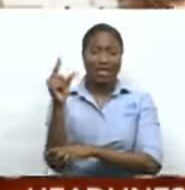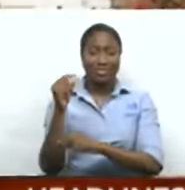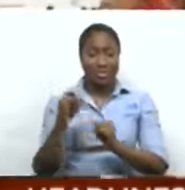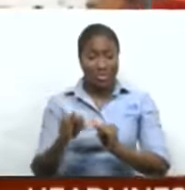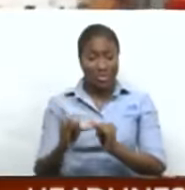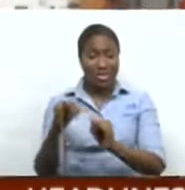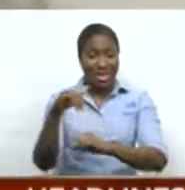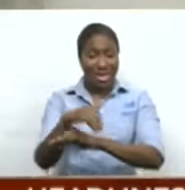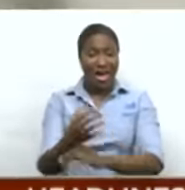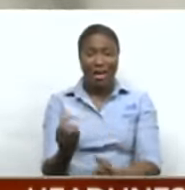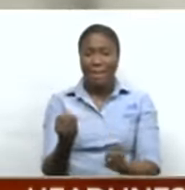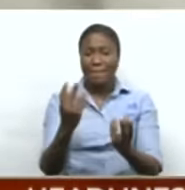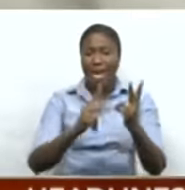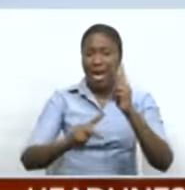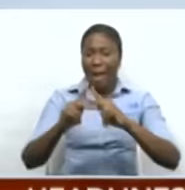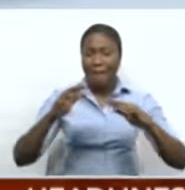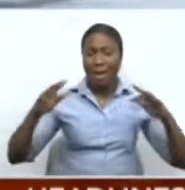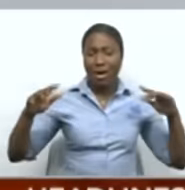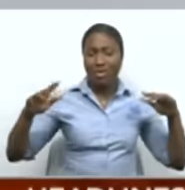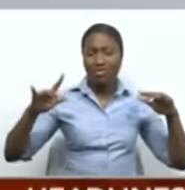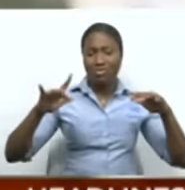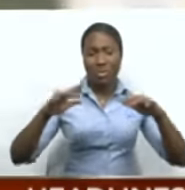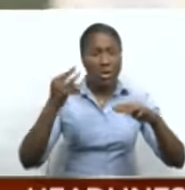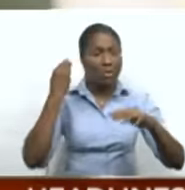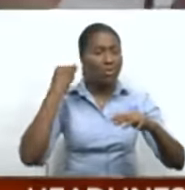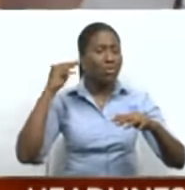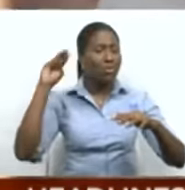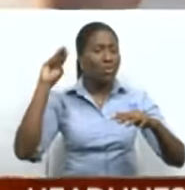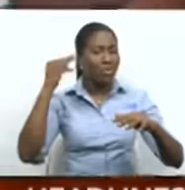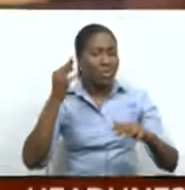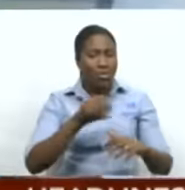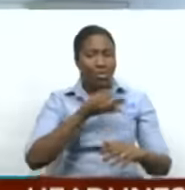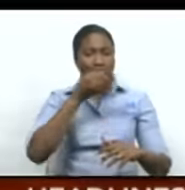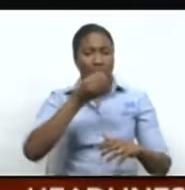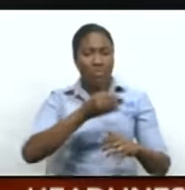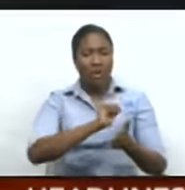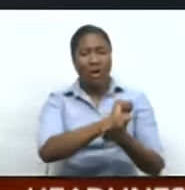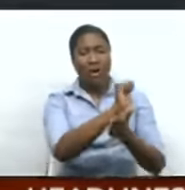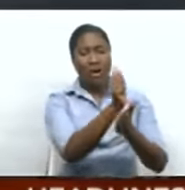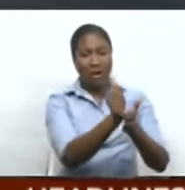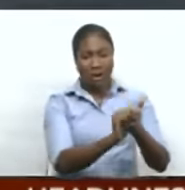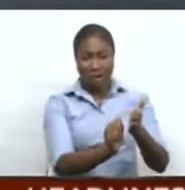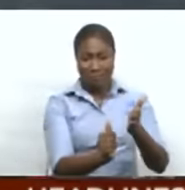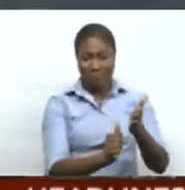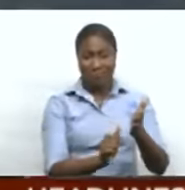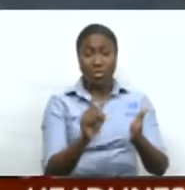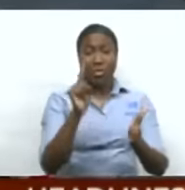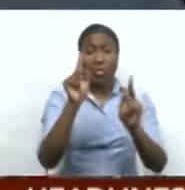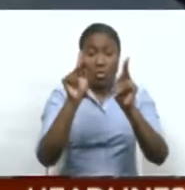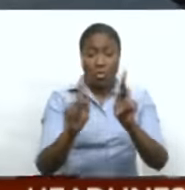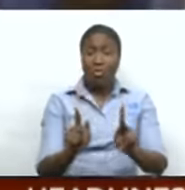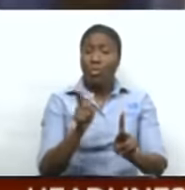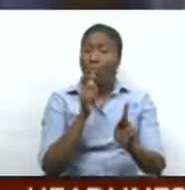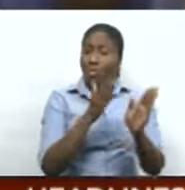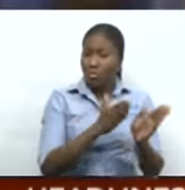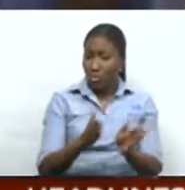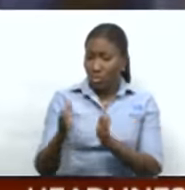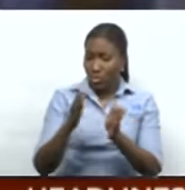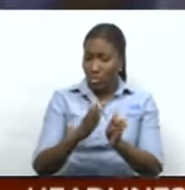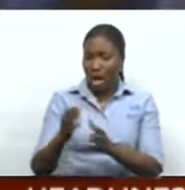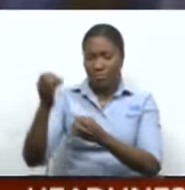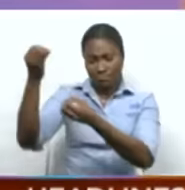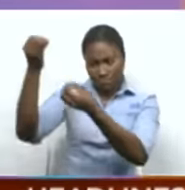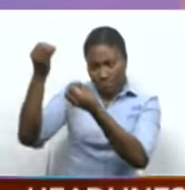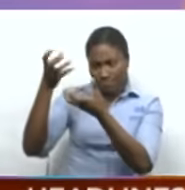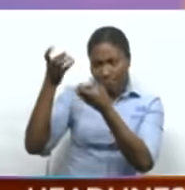gathered to participate in the music, food and art. Kurt Shoup, one of the organizers, told the media the